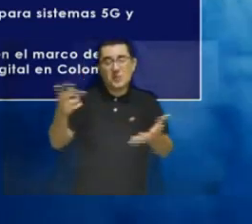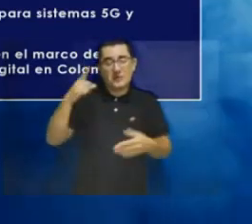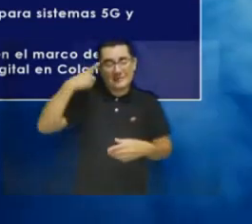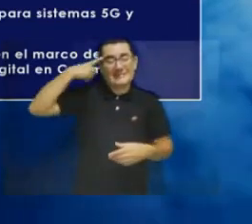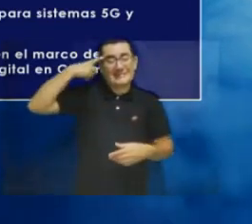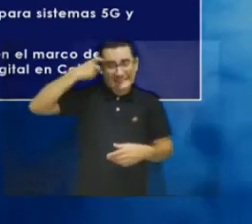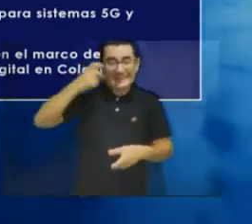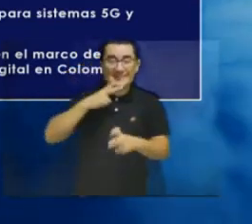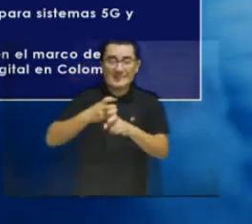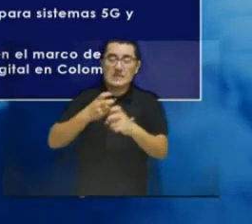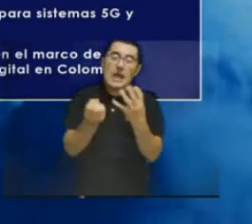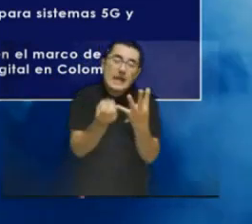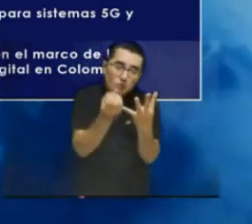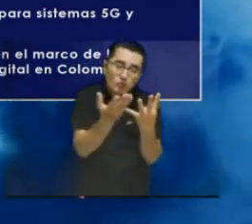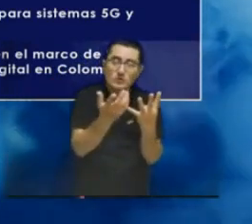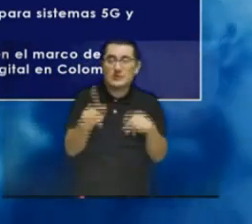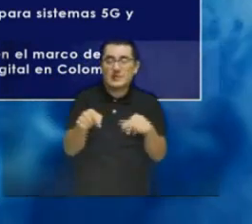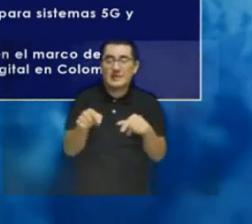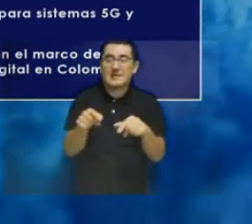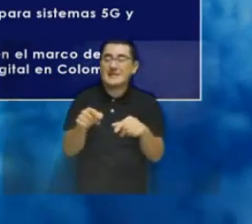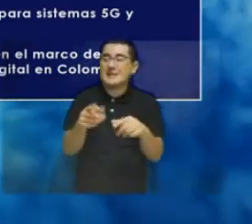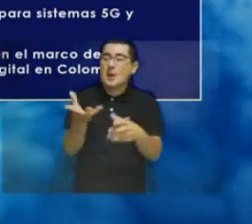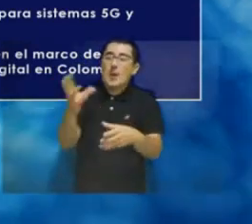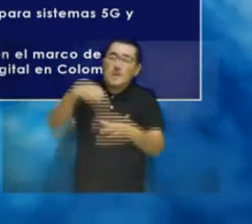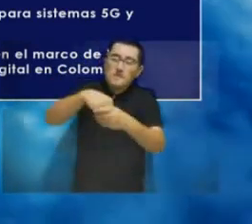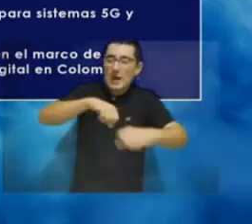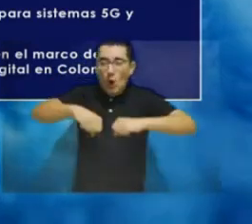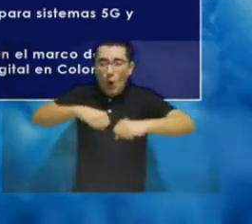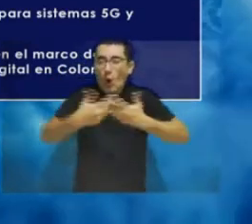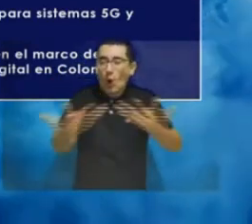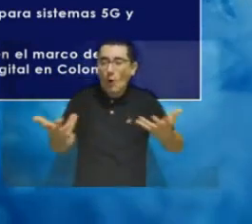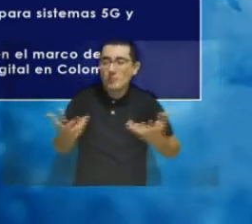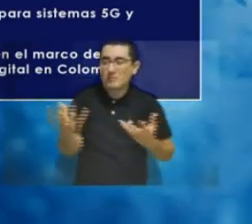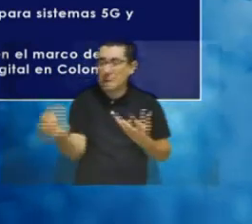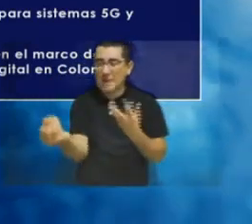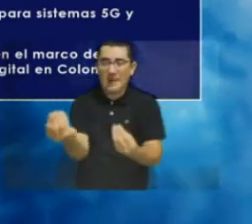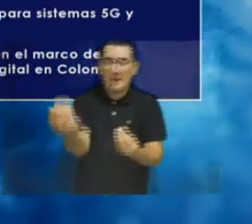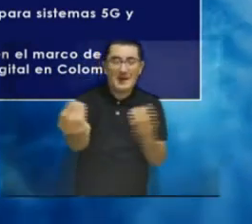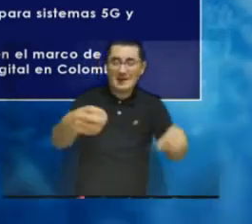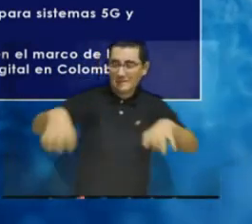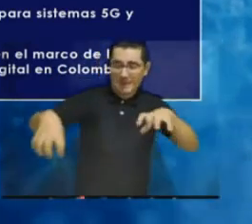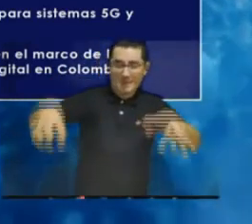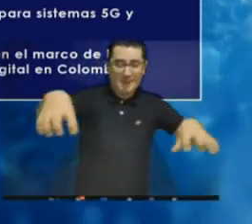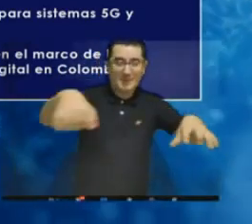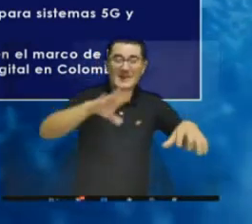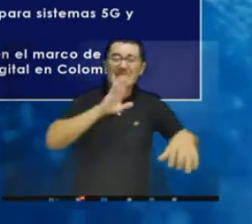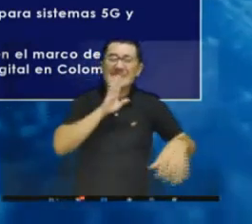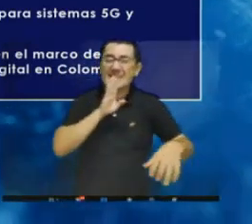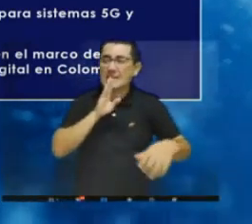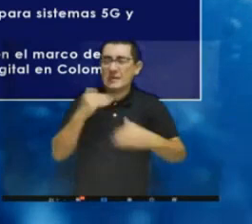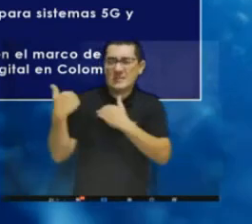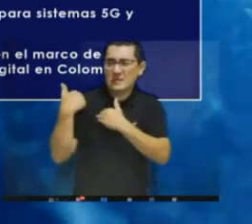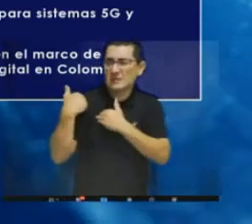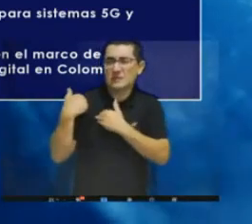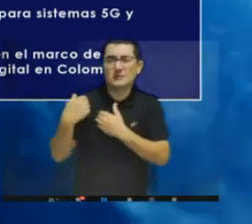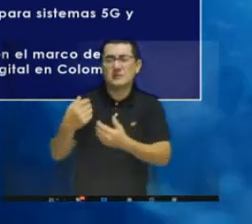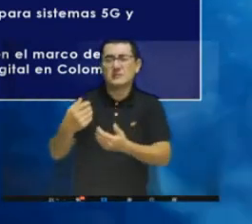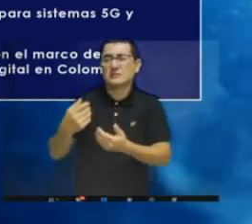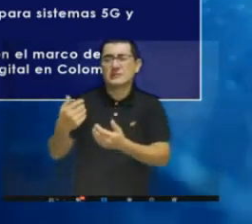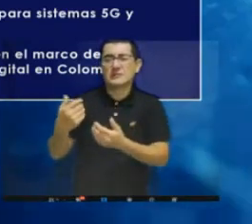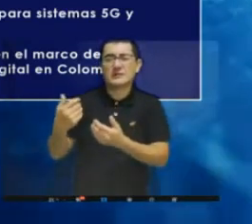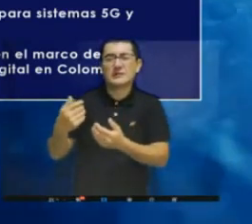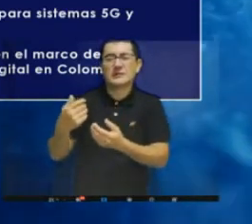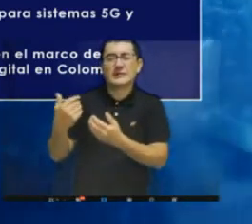there are challenges such as the interoperability of multiple operators, the business model allowing to monetize